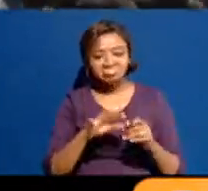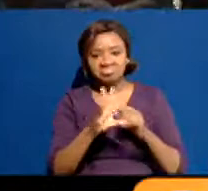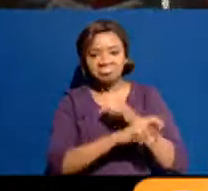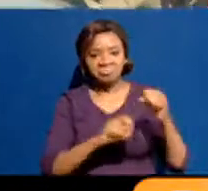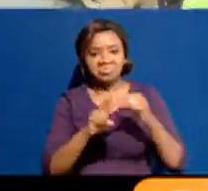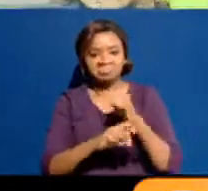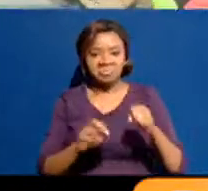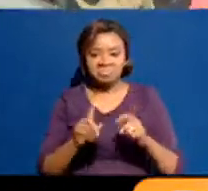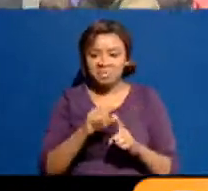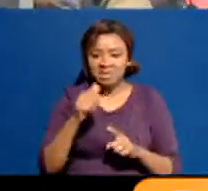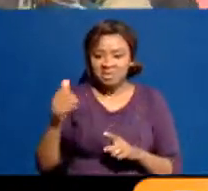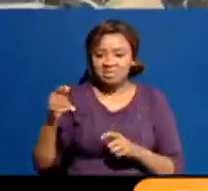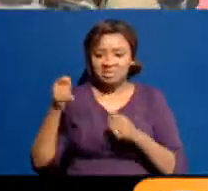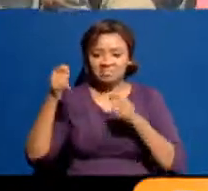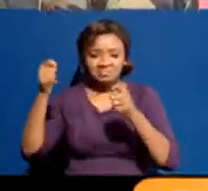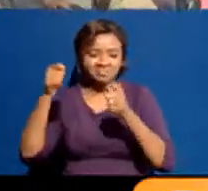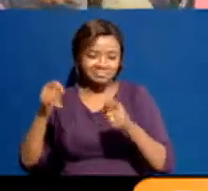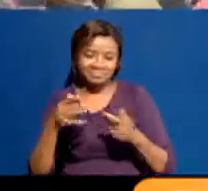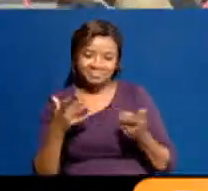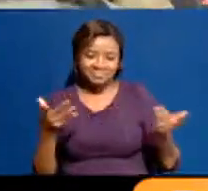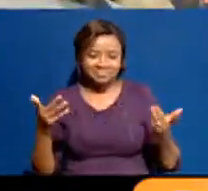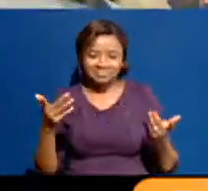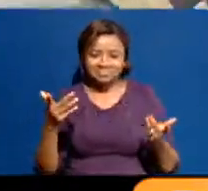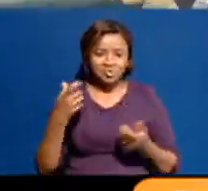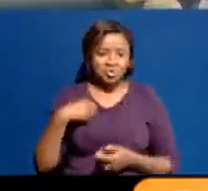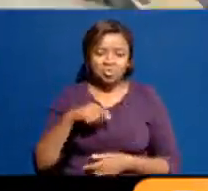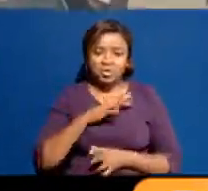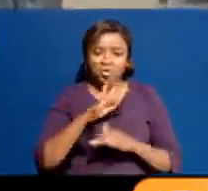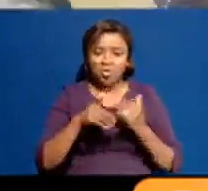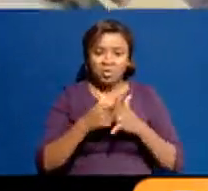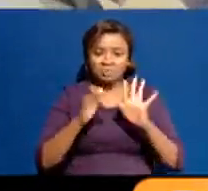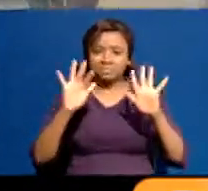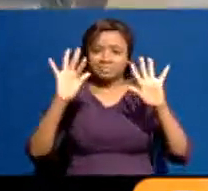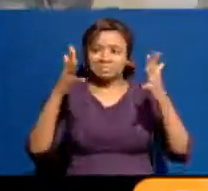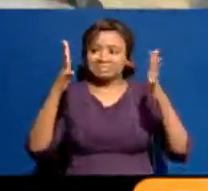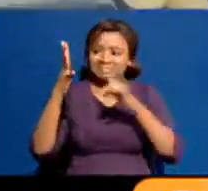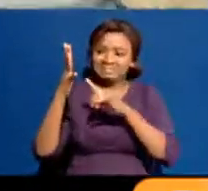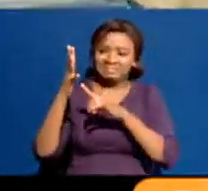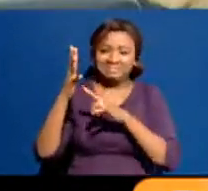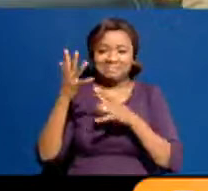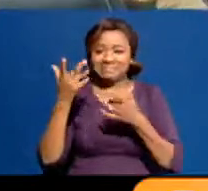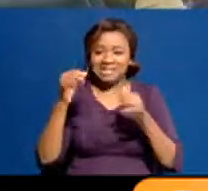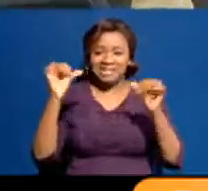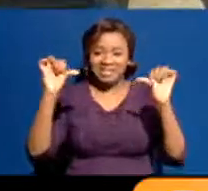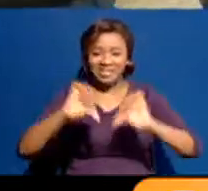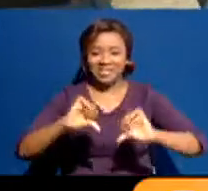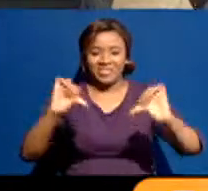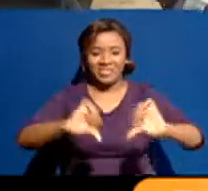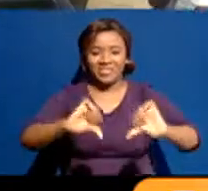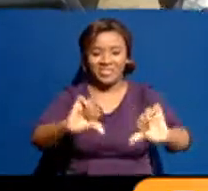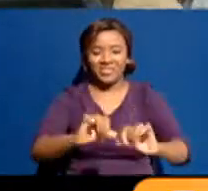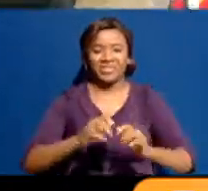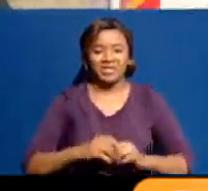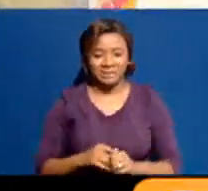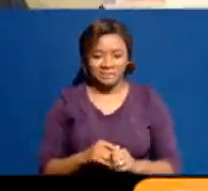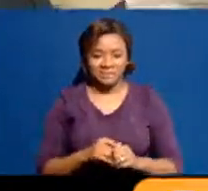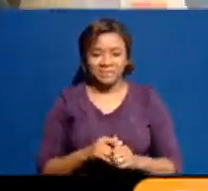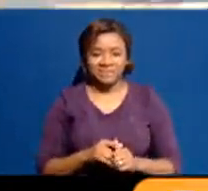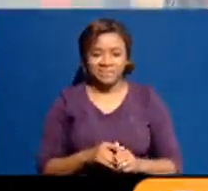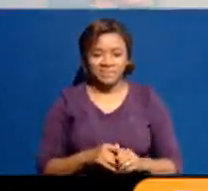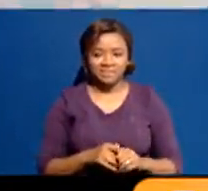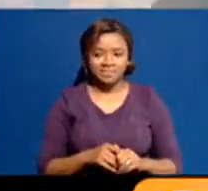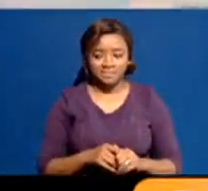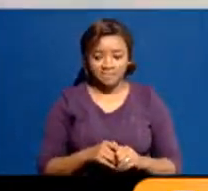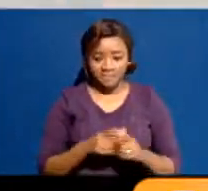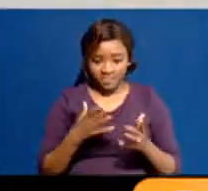those groups really cheering. But we're cheering anarchy and lawlessness and cannibalizing ourselves. And it starts like that. Why I'm saying that is because it